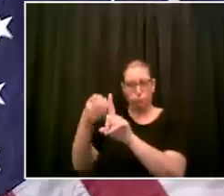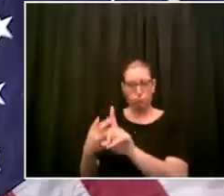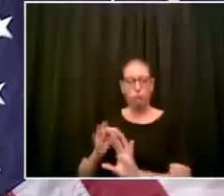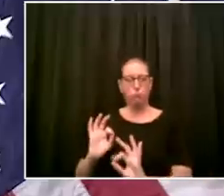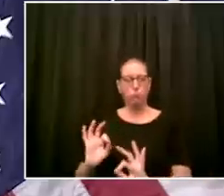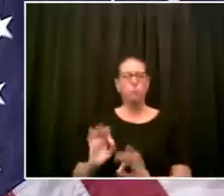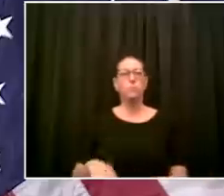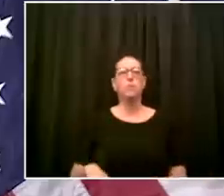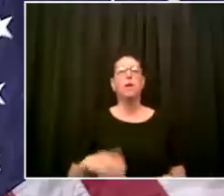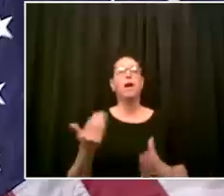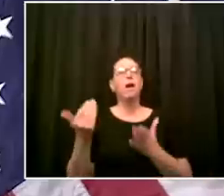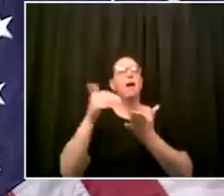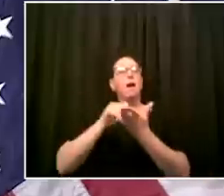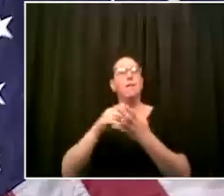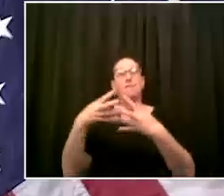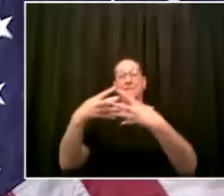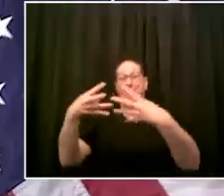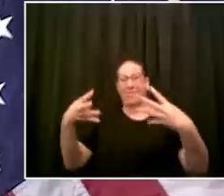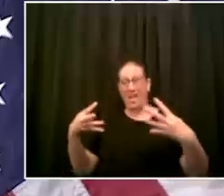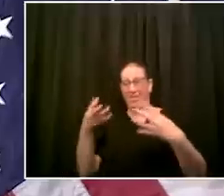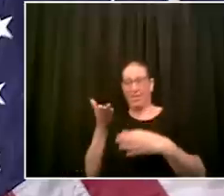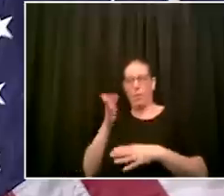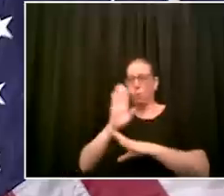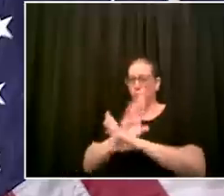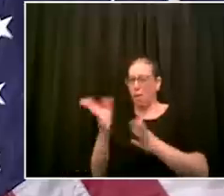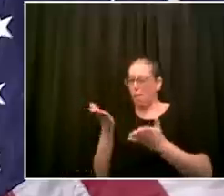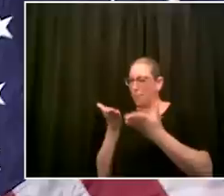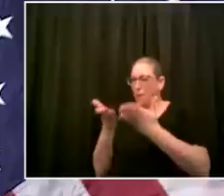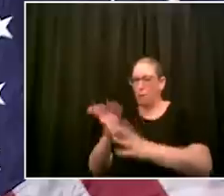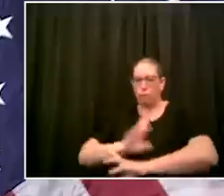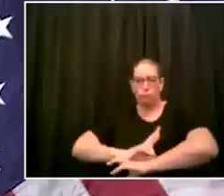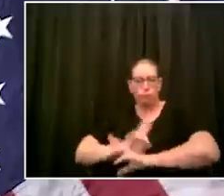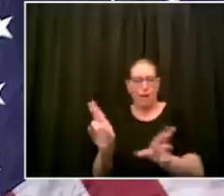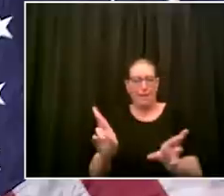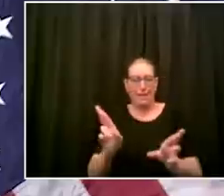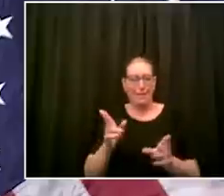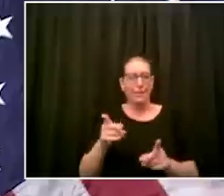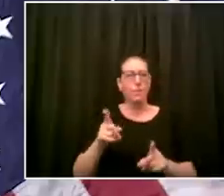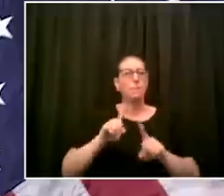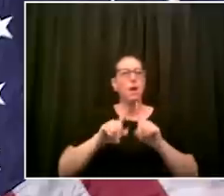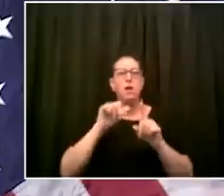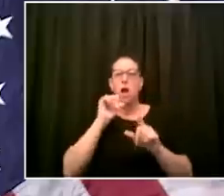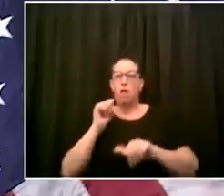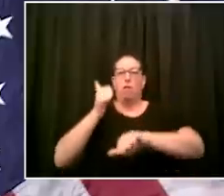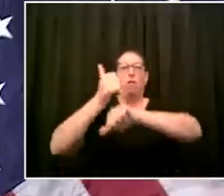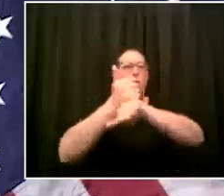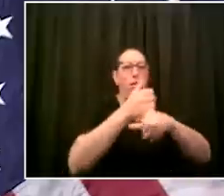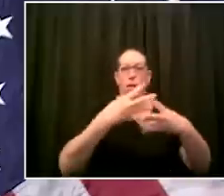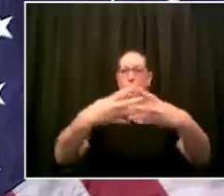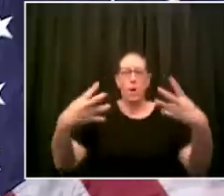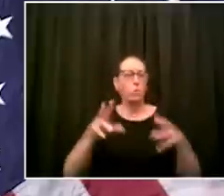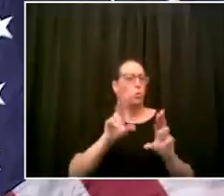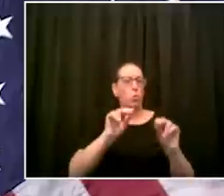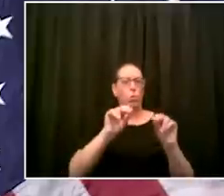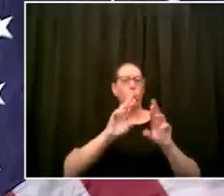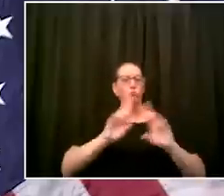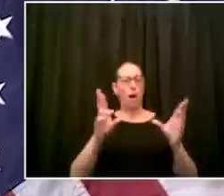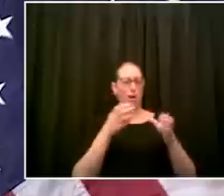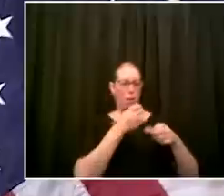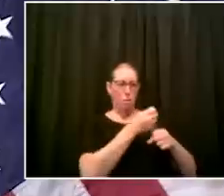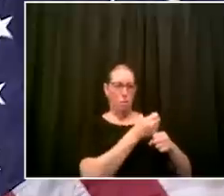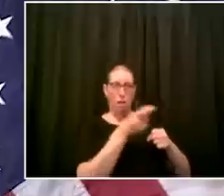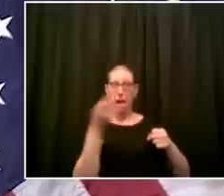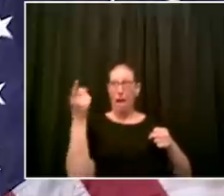we're hoping everyone just listens to the rules follows the rules no swimming no sports no gatherings no parties